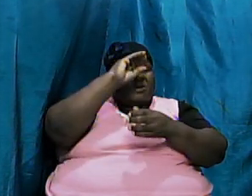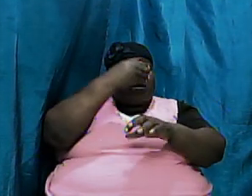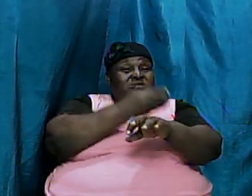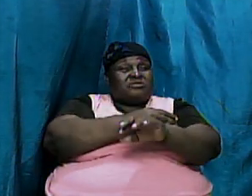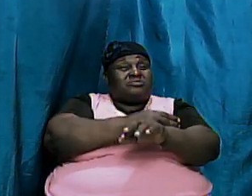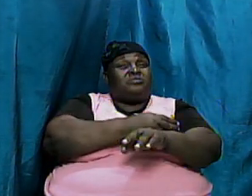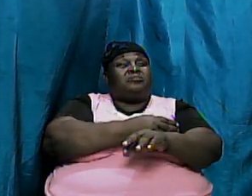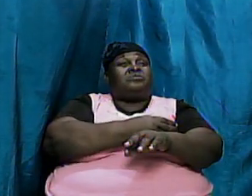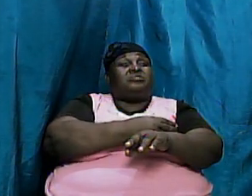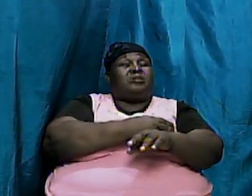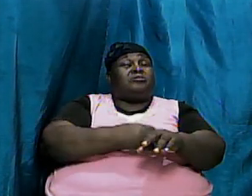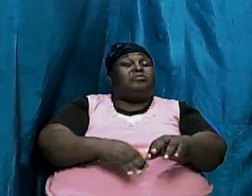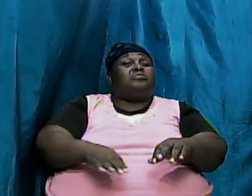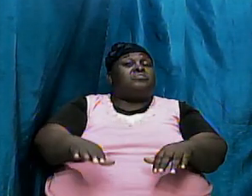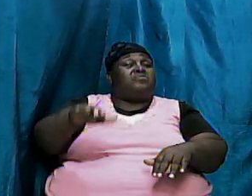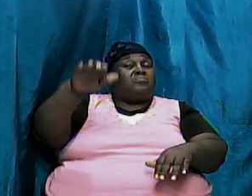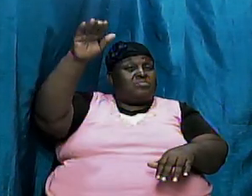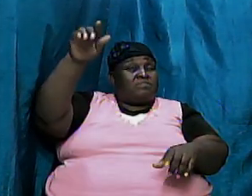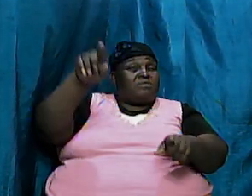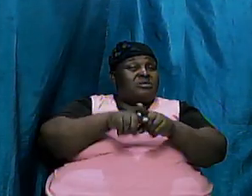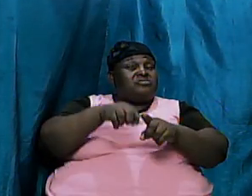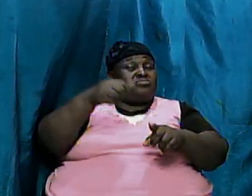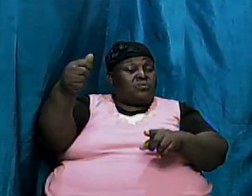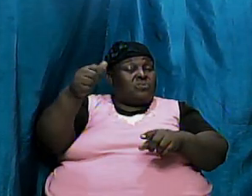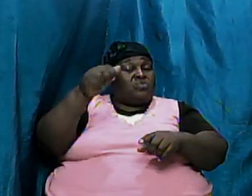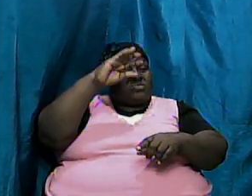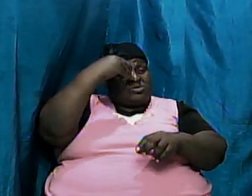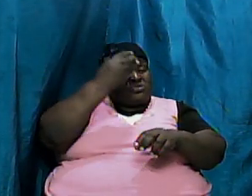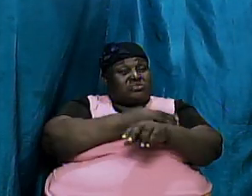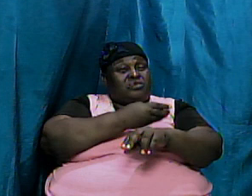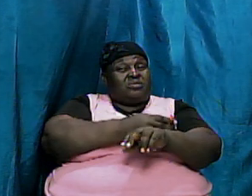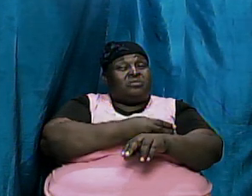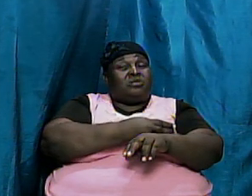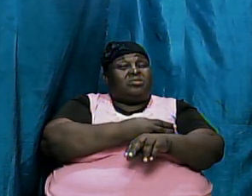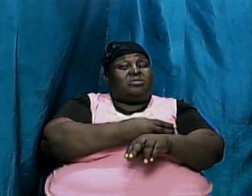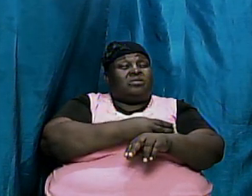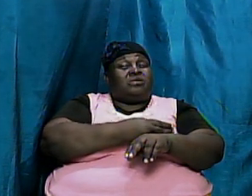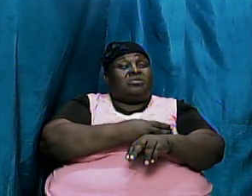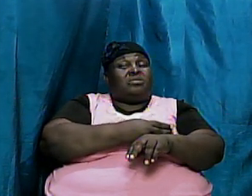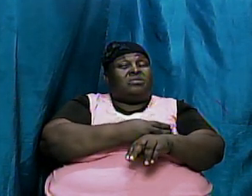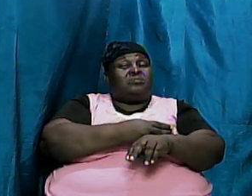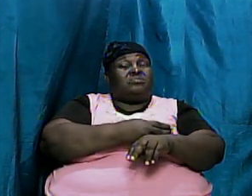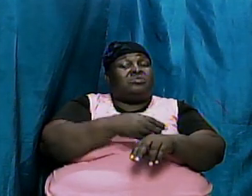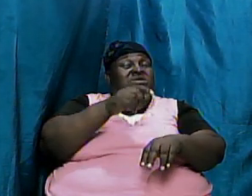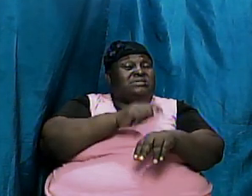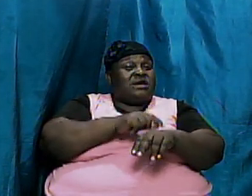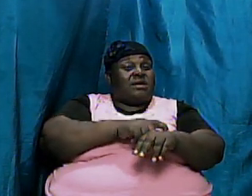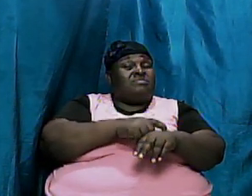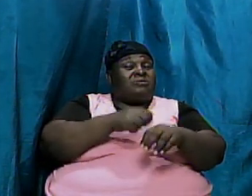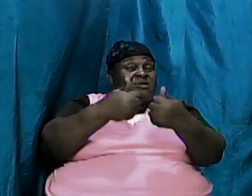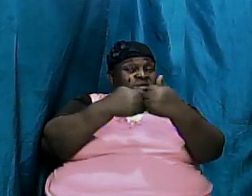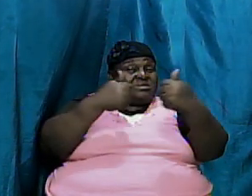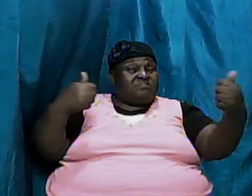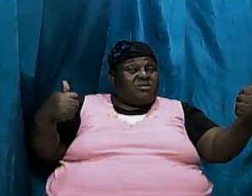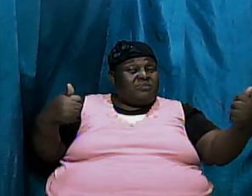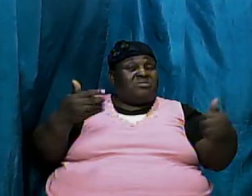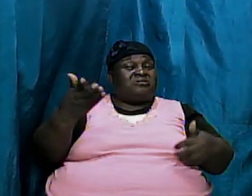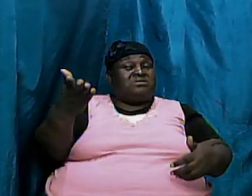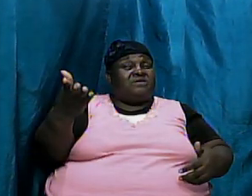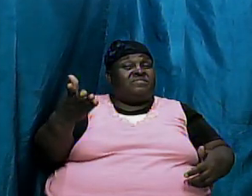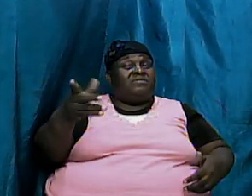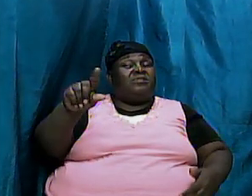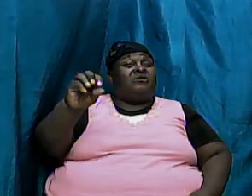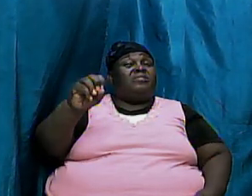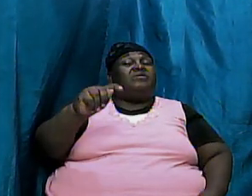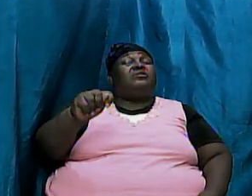carried him along with them and it reached the point where they separated themselves at a particular point and Lot went